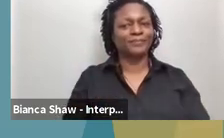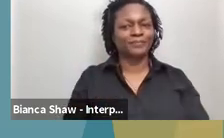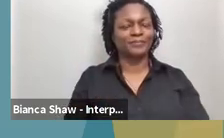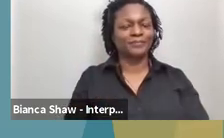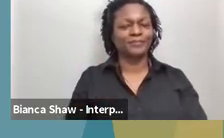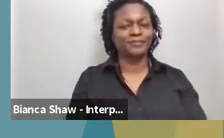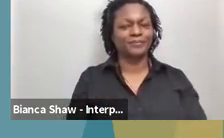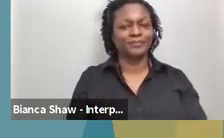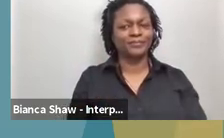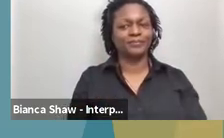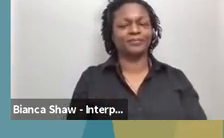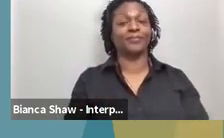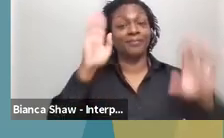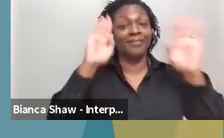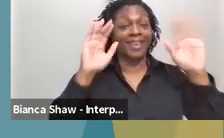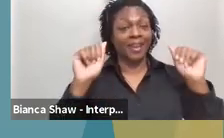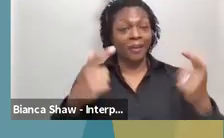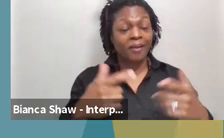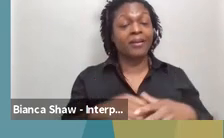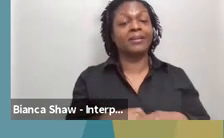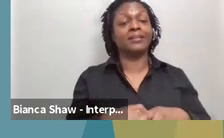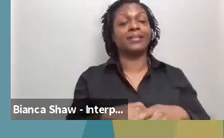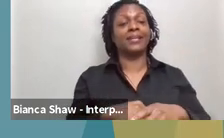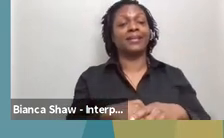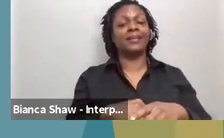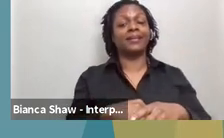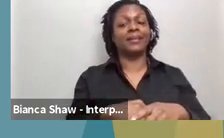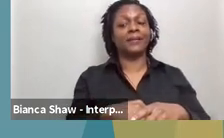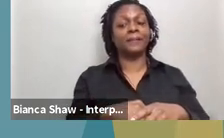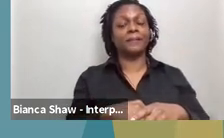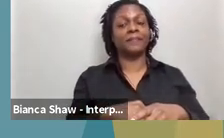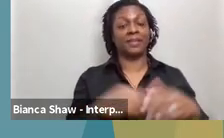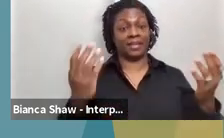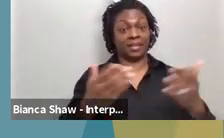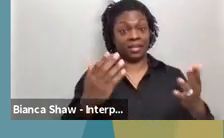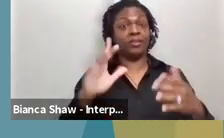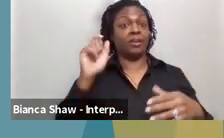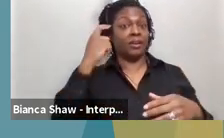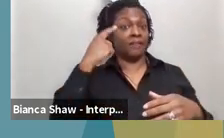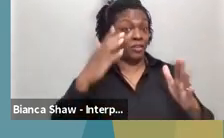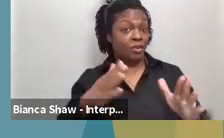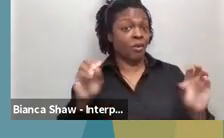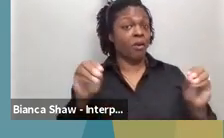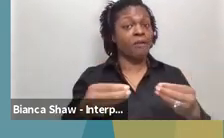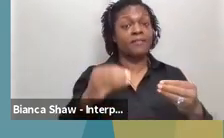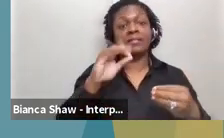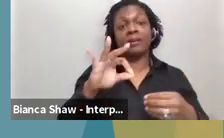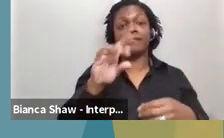Hi, everyone. This is the Governor's Office of Disability Affairs Conference.